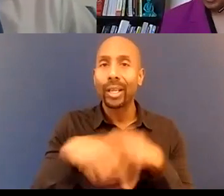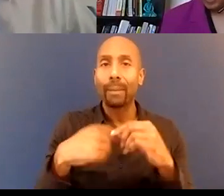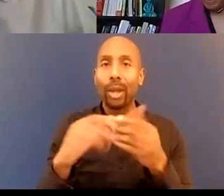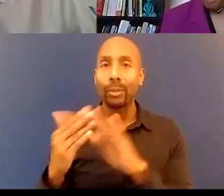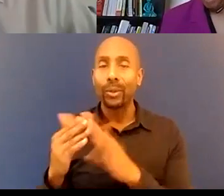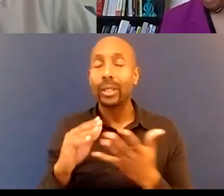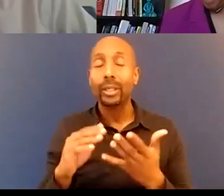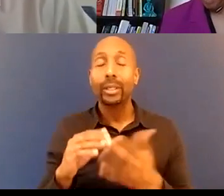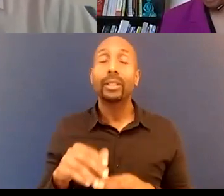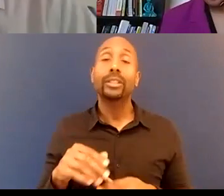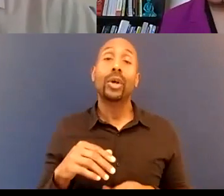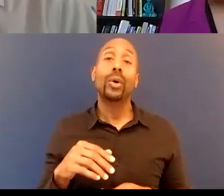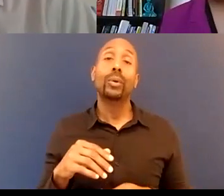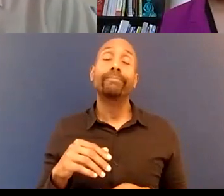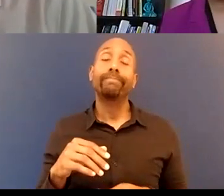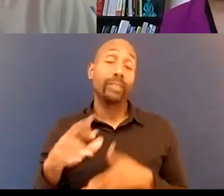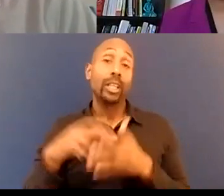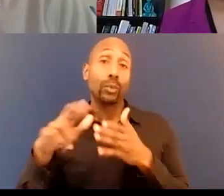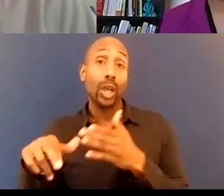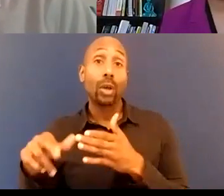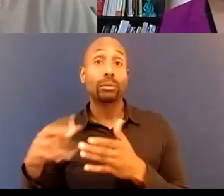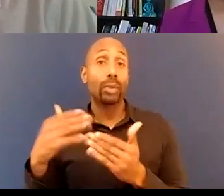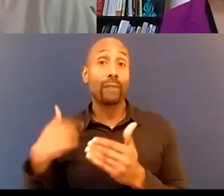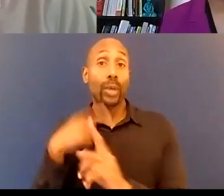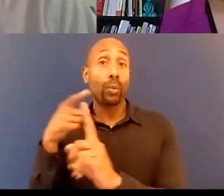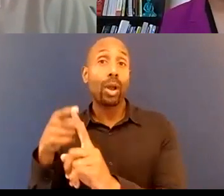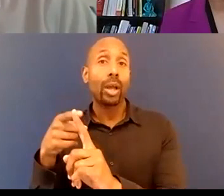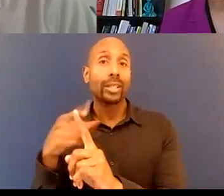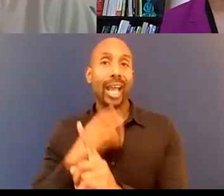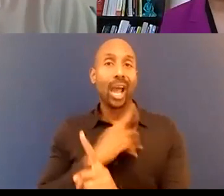that match what we're looking for to see happen